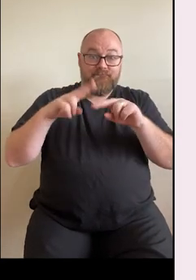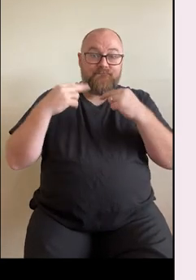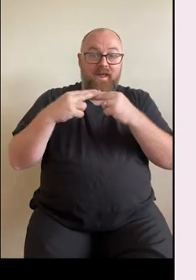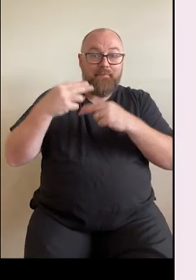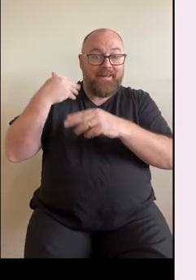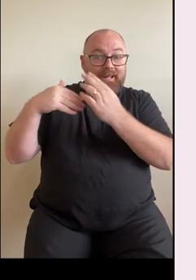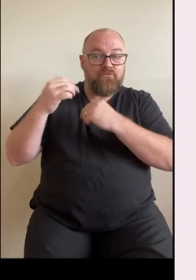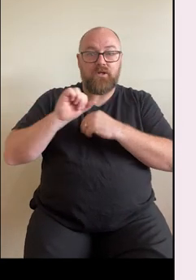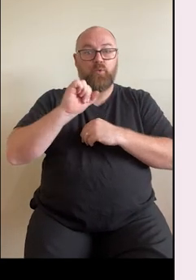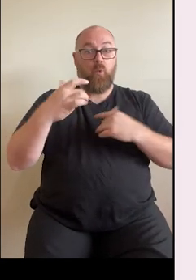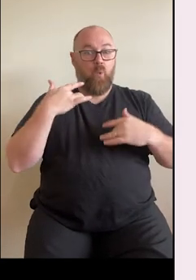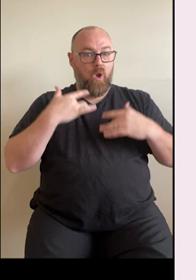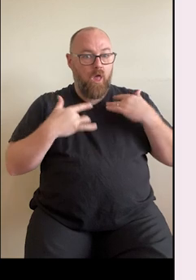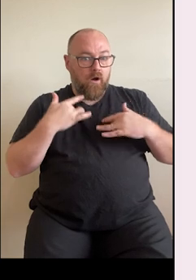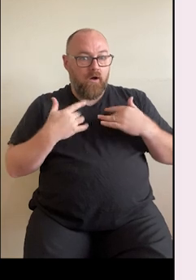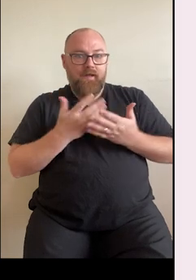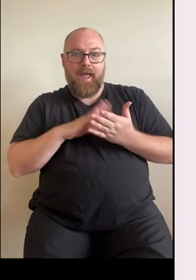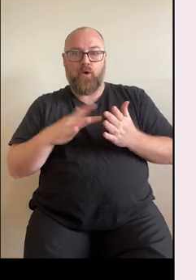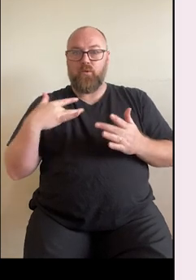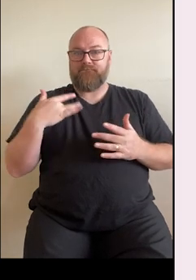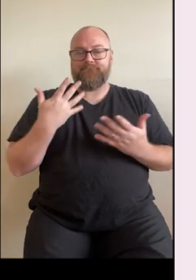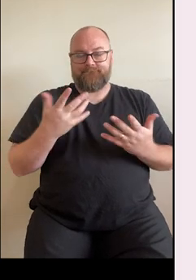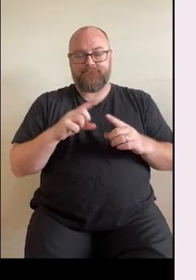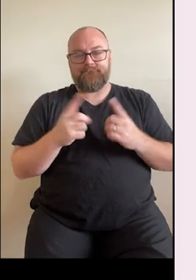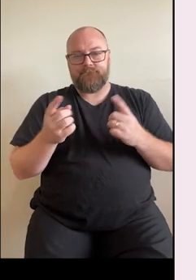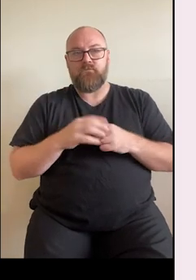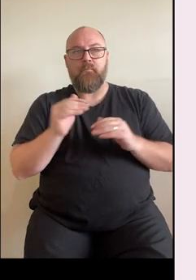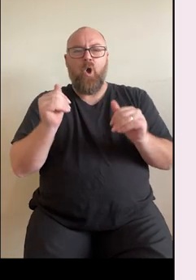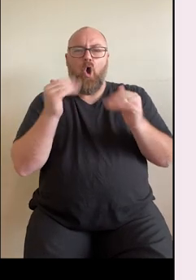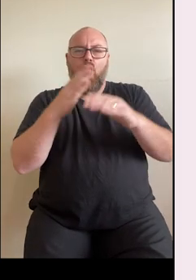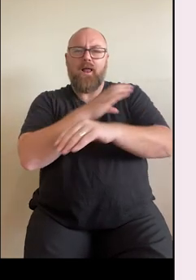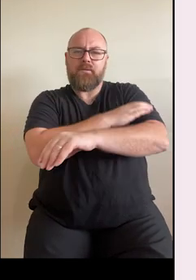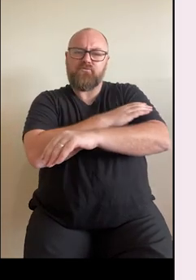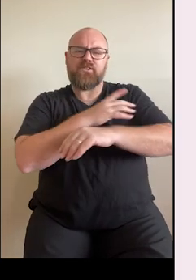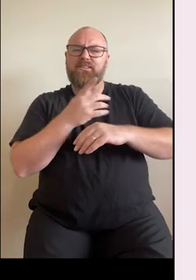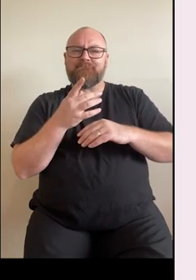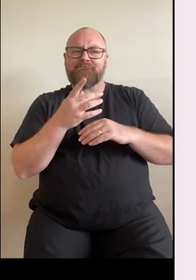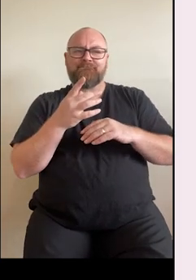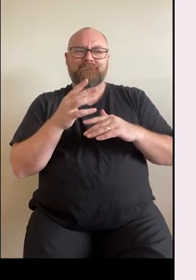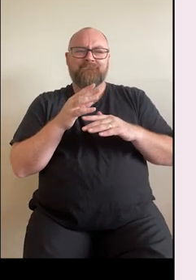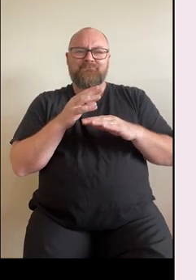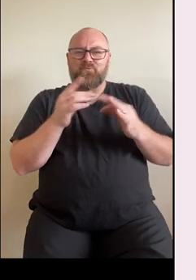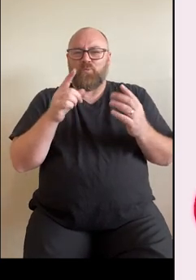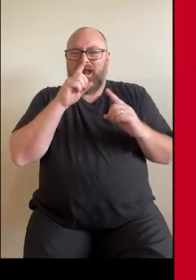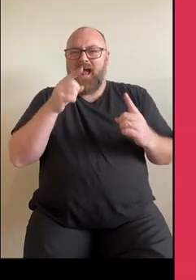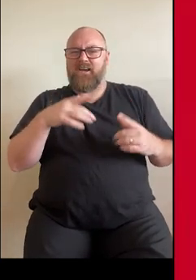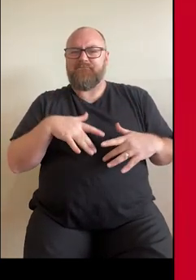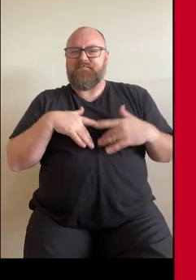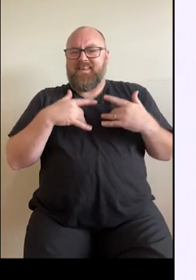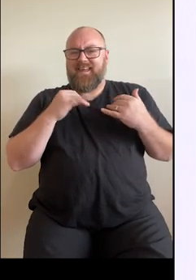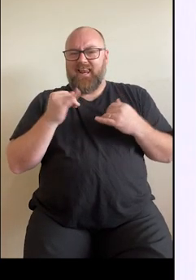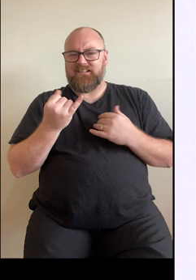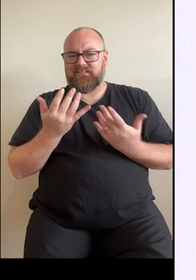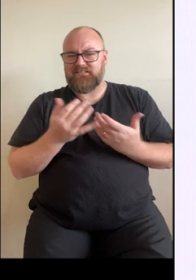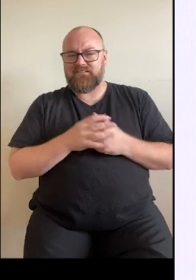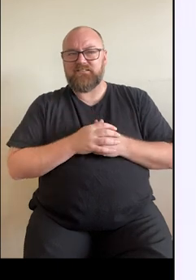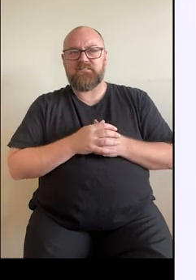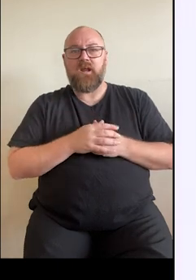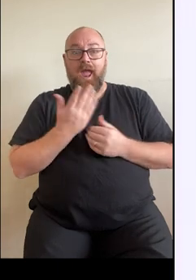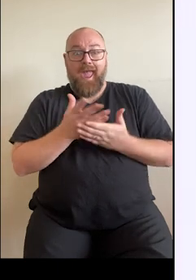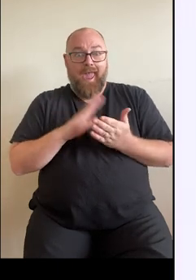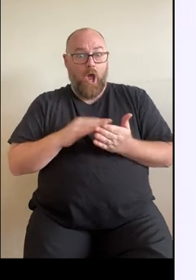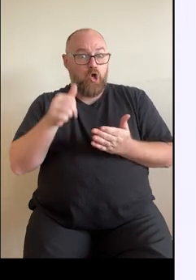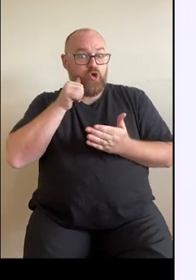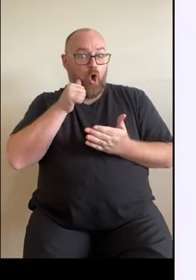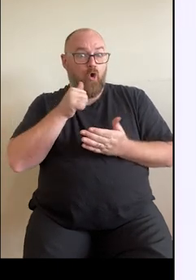increase your chances of developing it. High blood pressure isn't usually something you can feel. The only way to know if